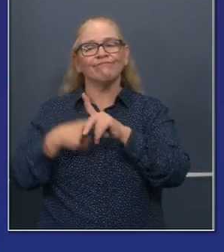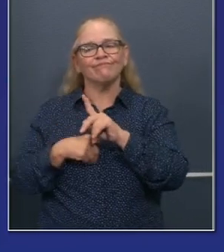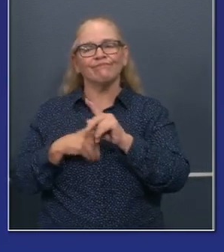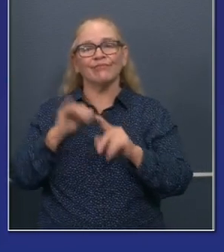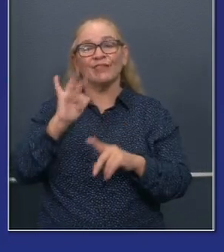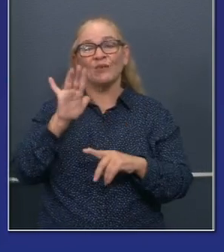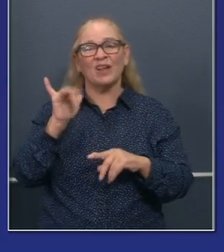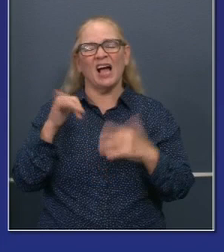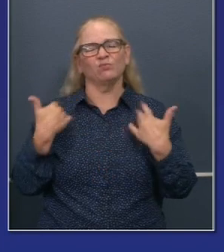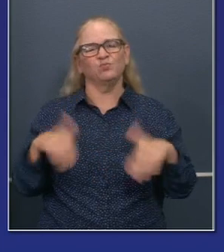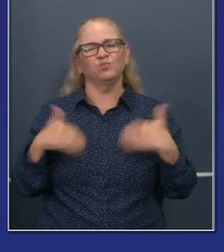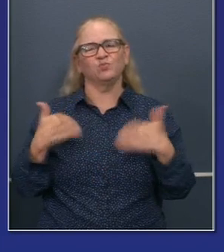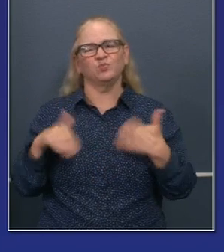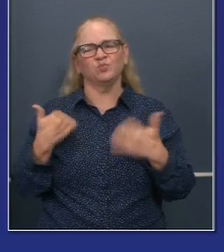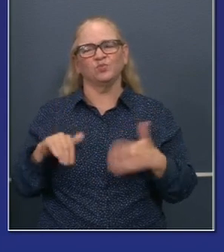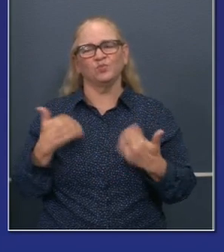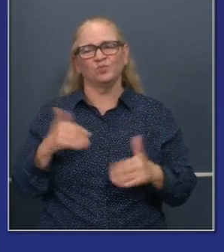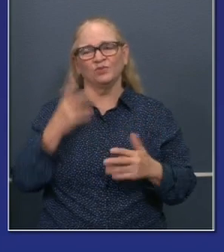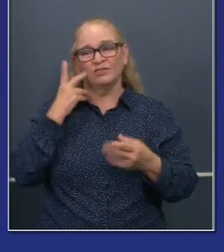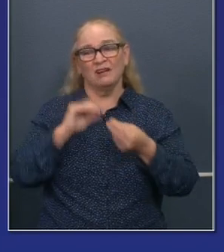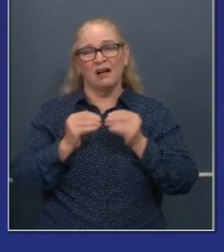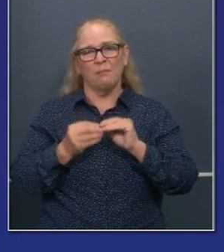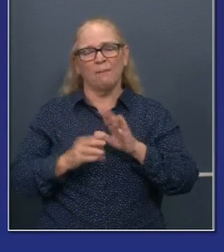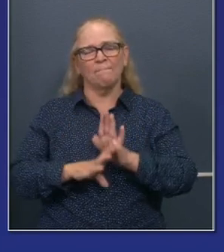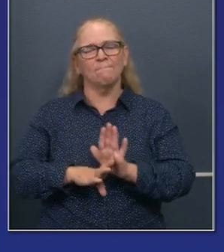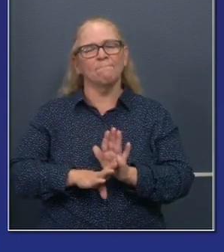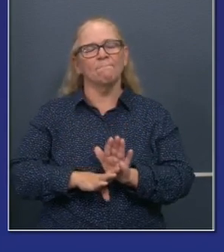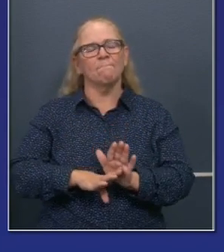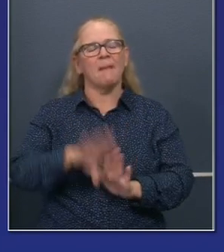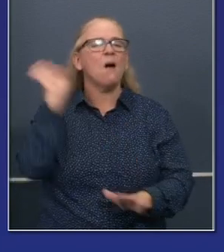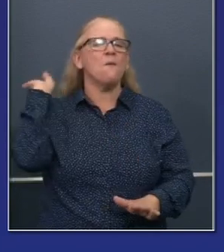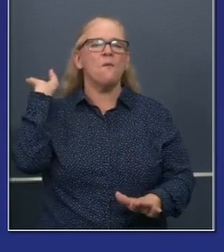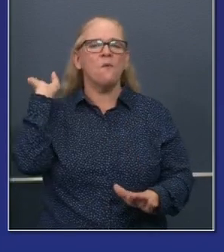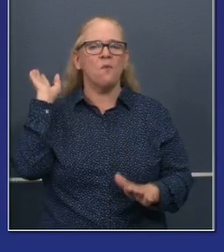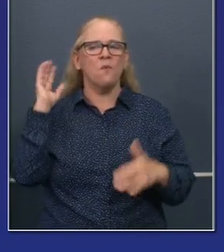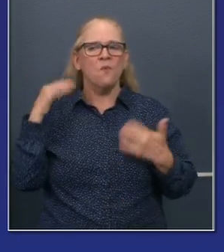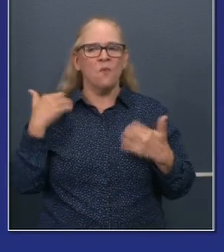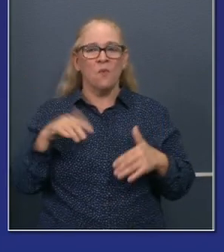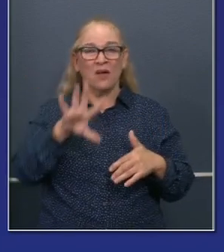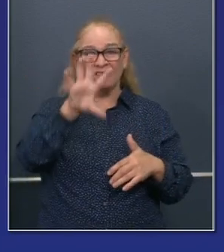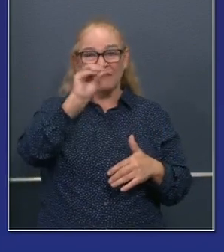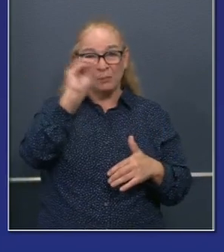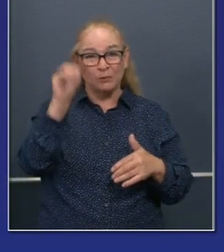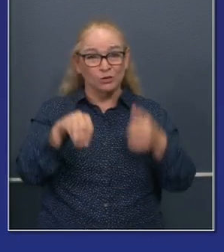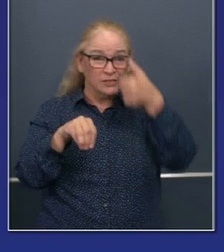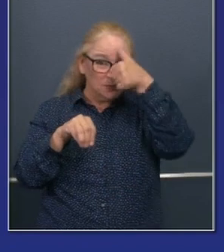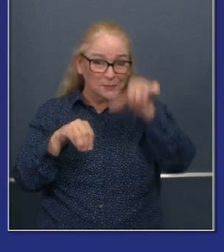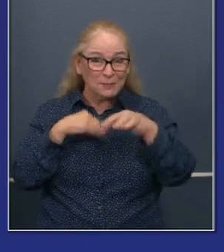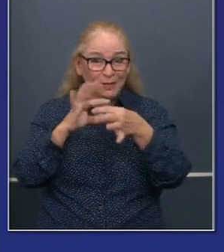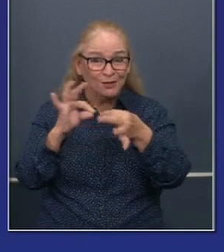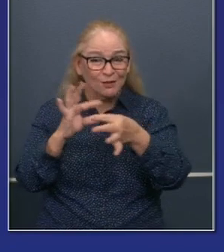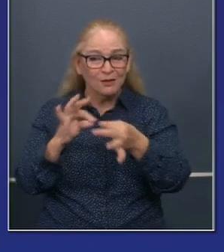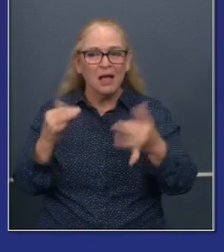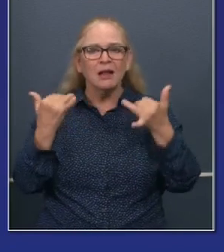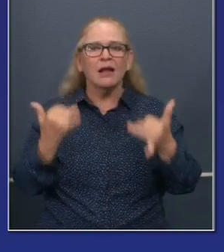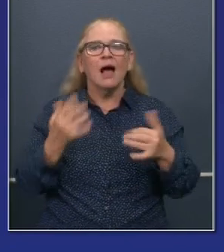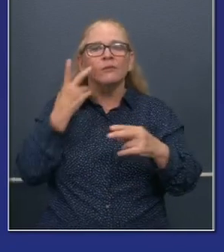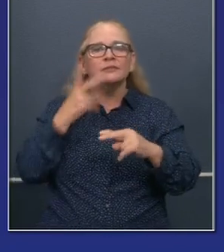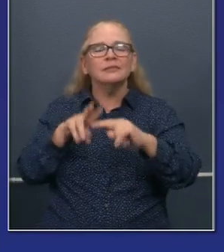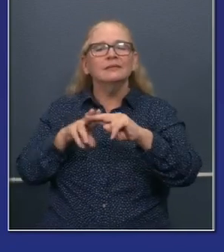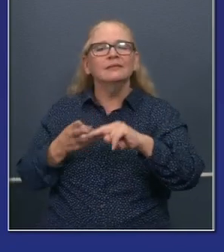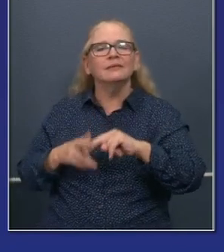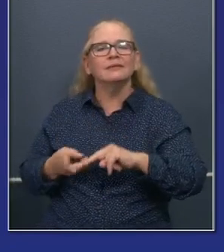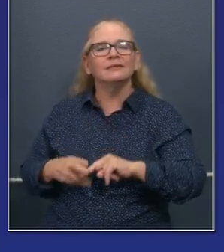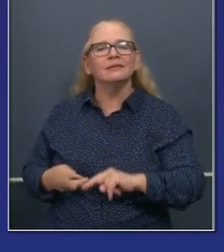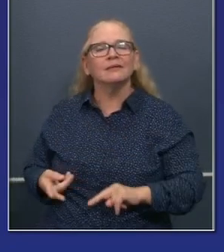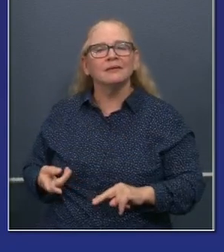hospitalization growth, uh, over a 14-day period north of 50%. Now we're seeing declines in hospitalizations. Accordingly in